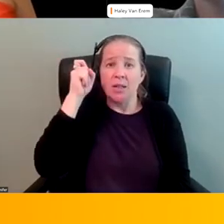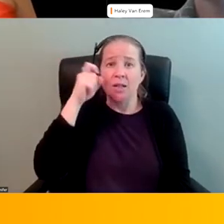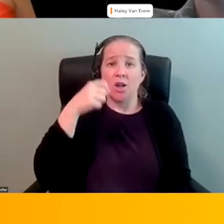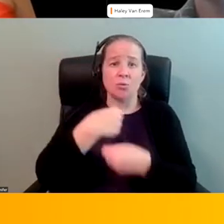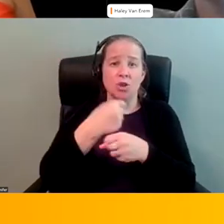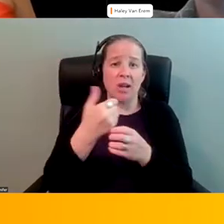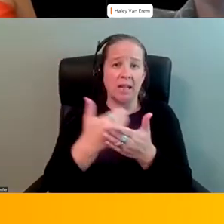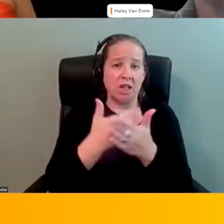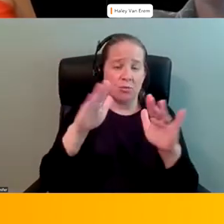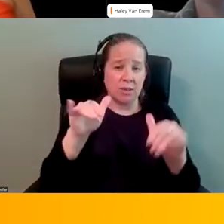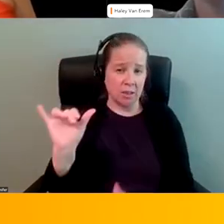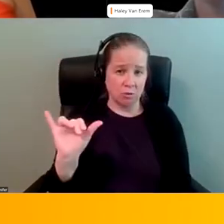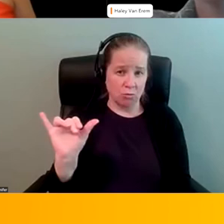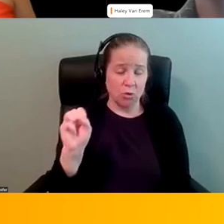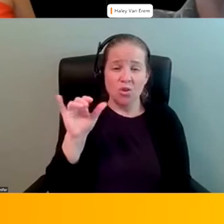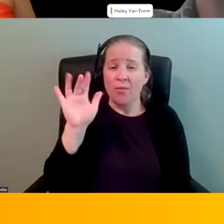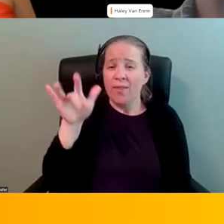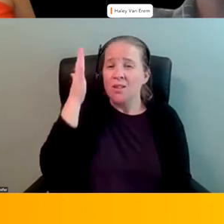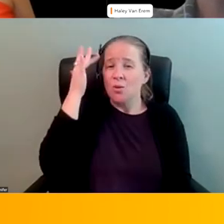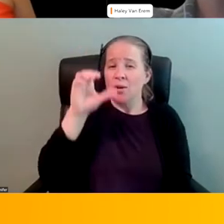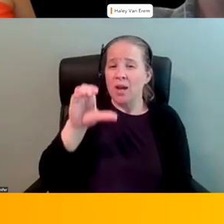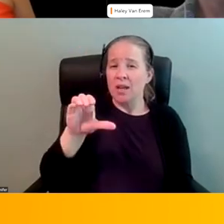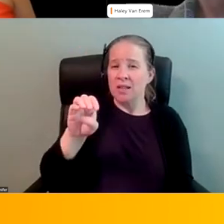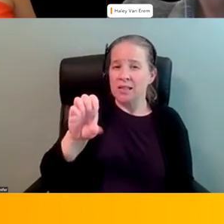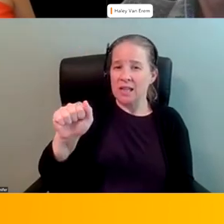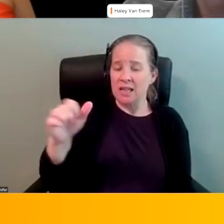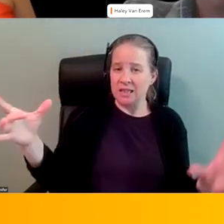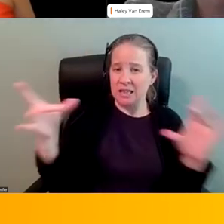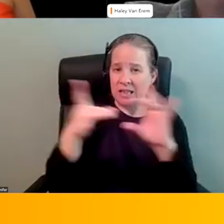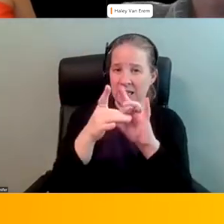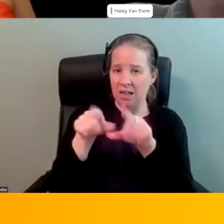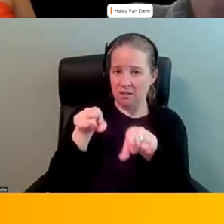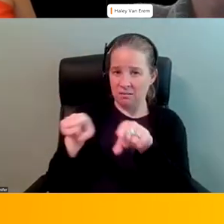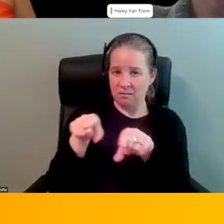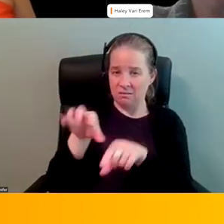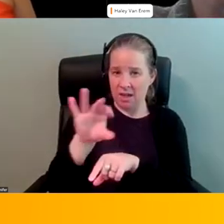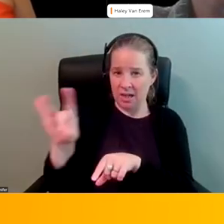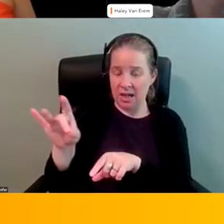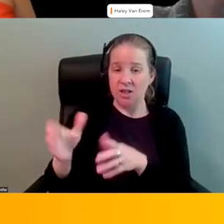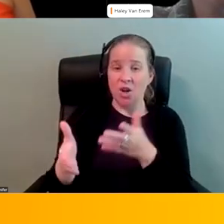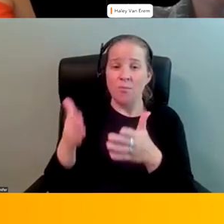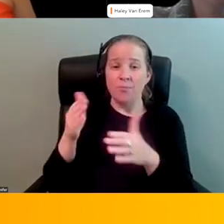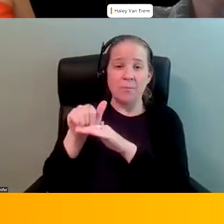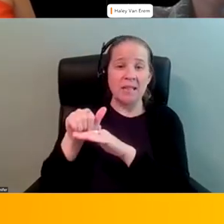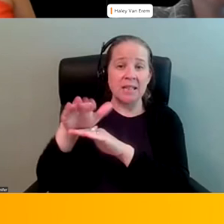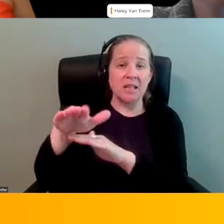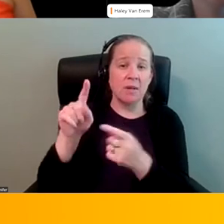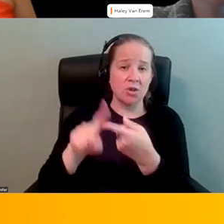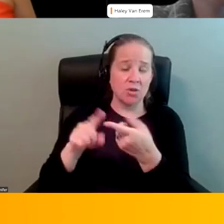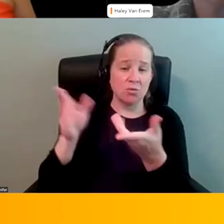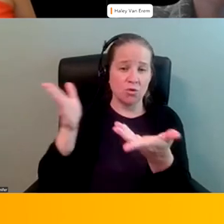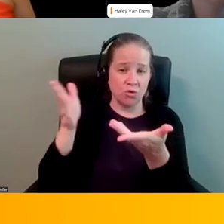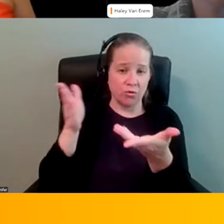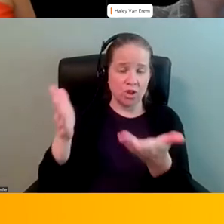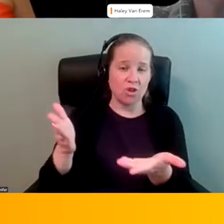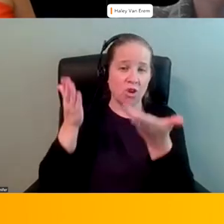system as well and so that's why sessa connects those two minds and so it could be dispatched to those services that are being